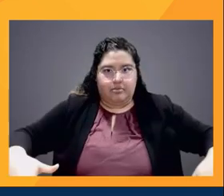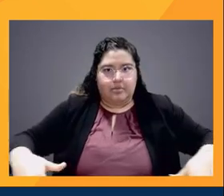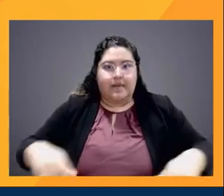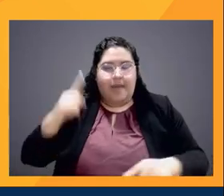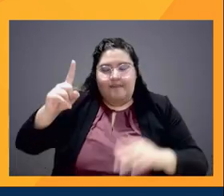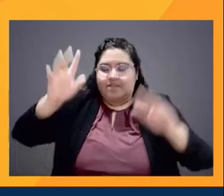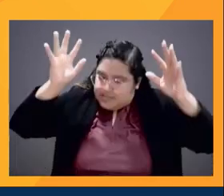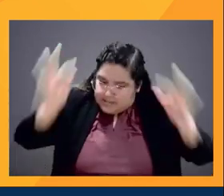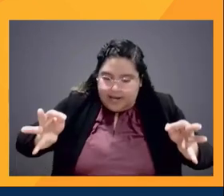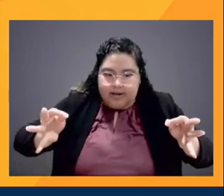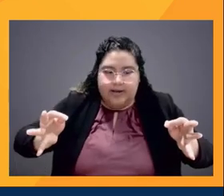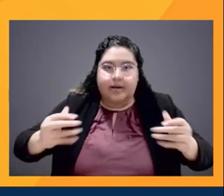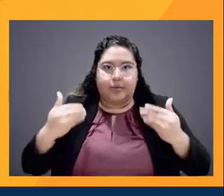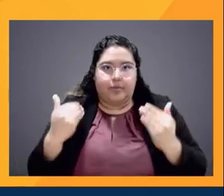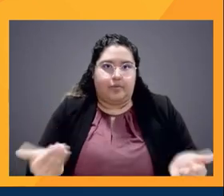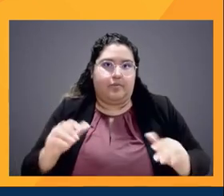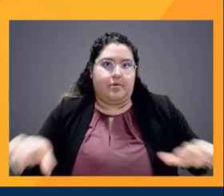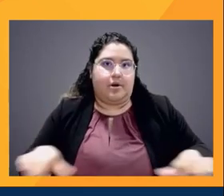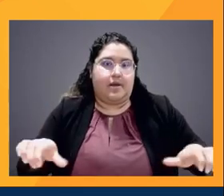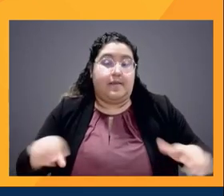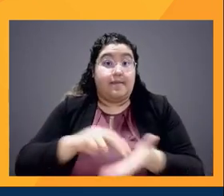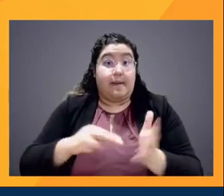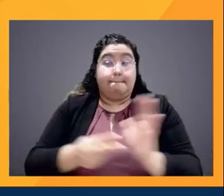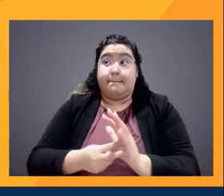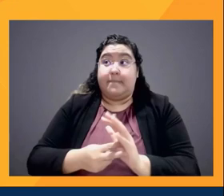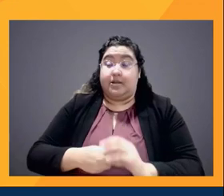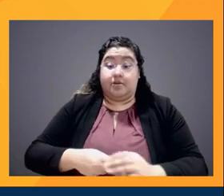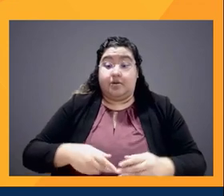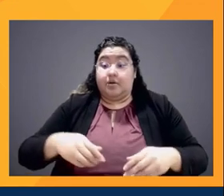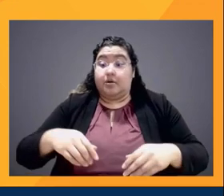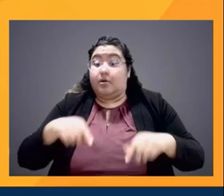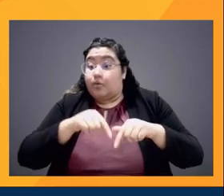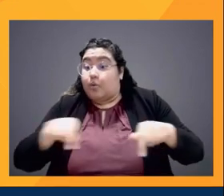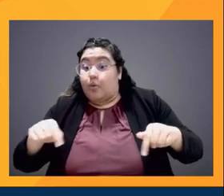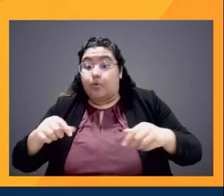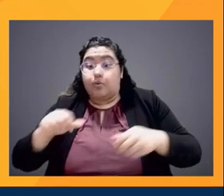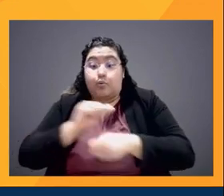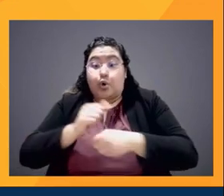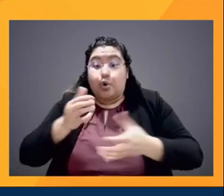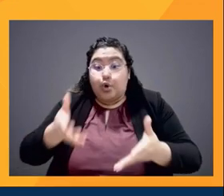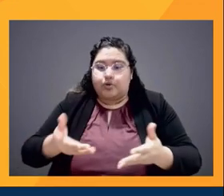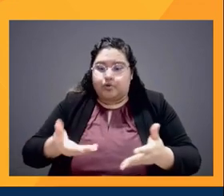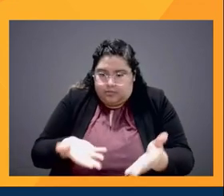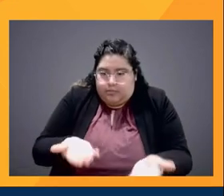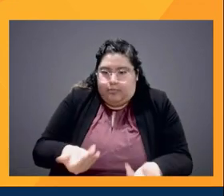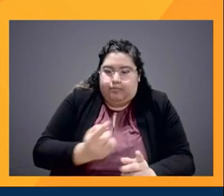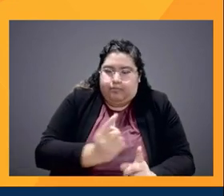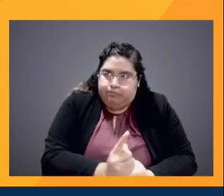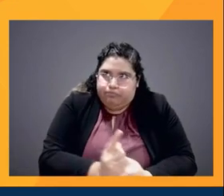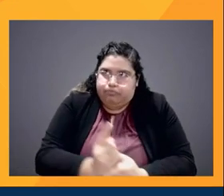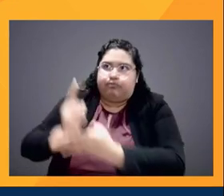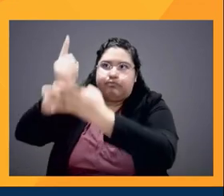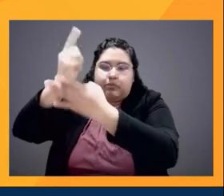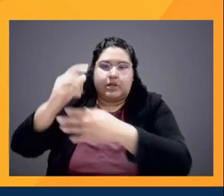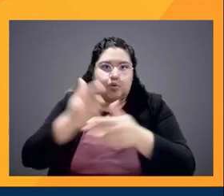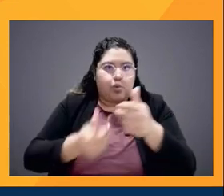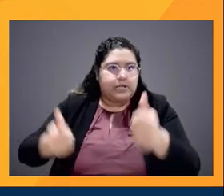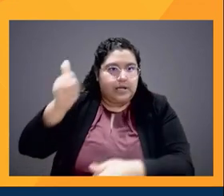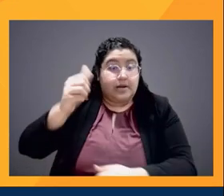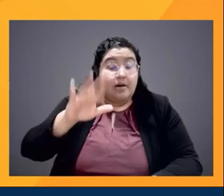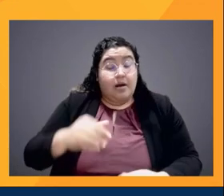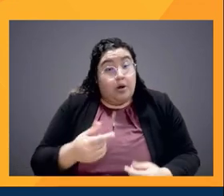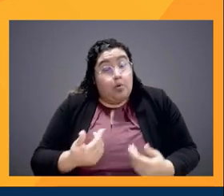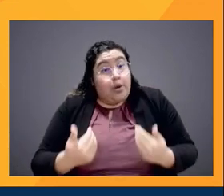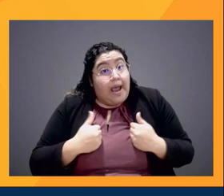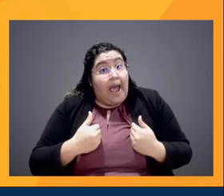bringing up the executives that are there, because like I said, there are Latinx executives, but they're just not in those positions